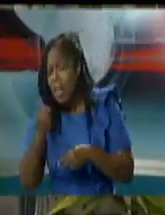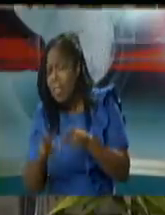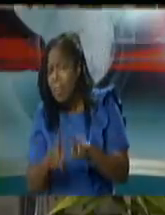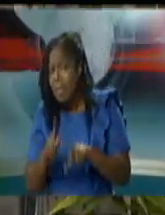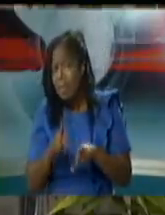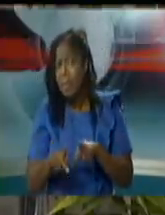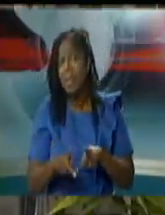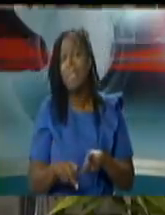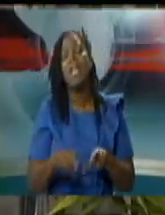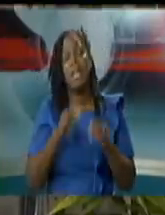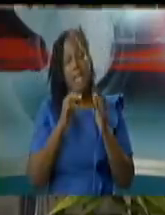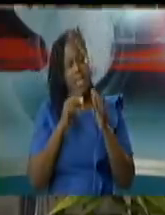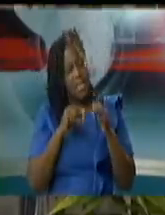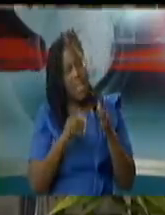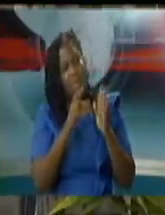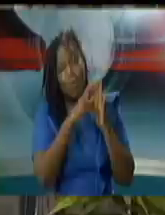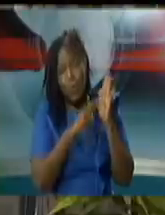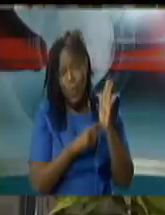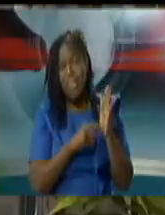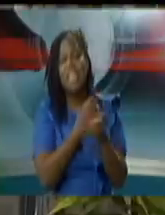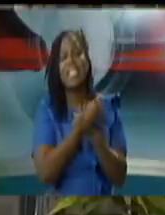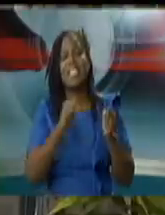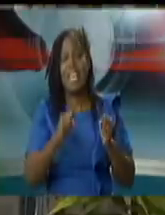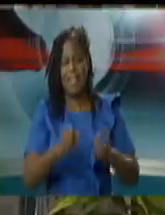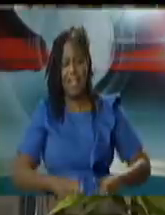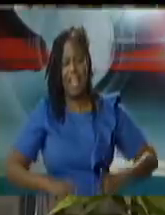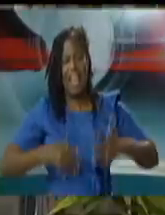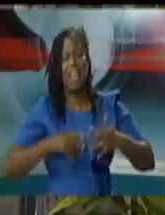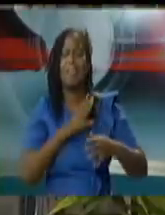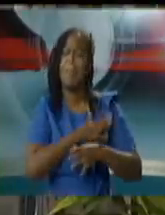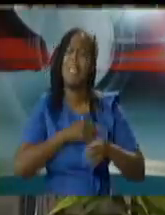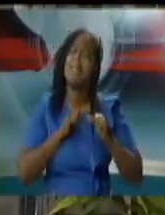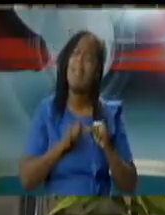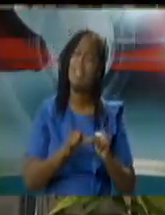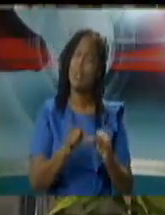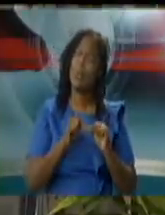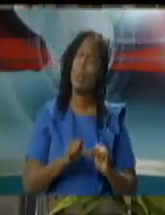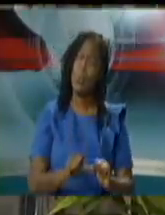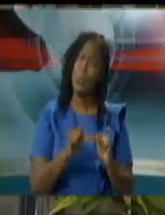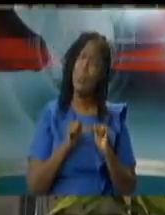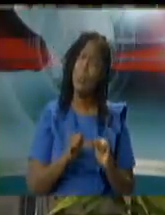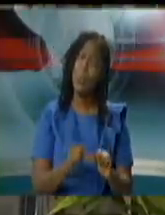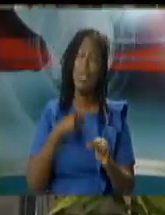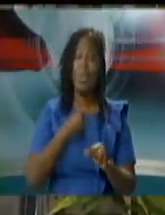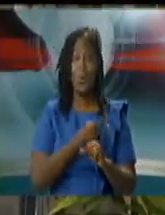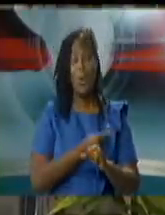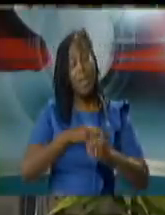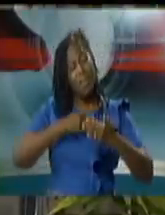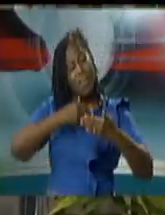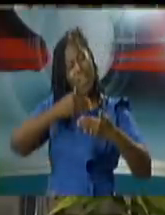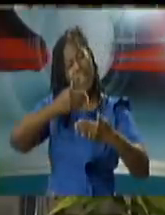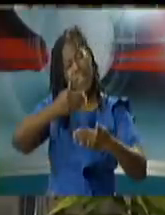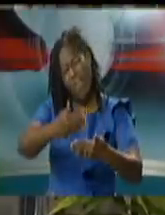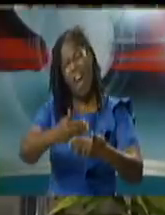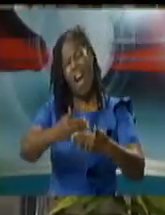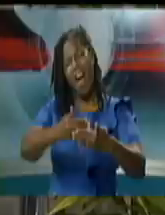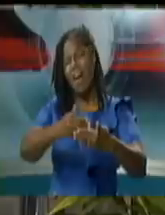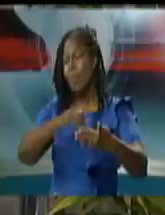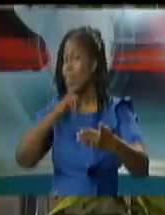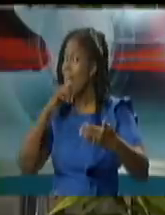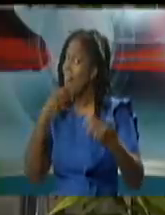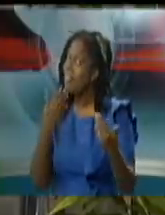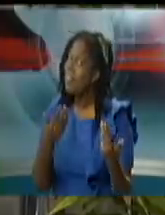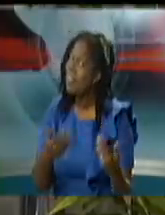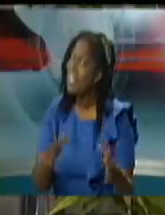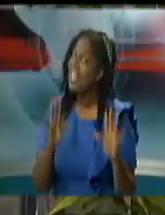save lives please keep at it we have come this far but the end is not here we need your cooperation in